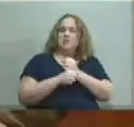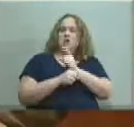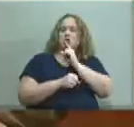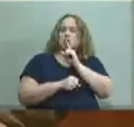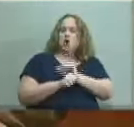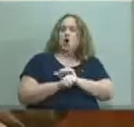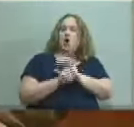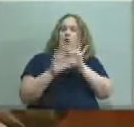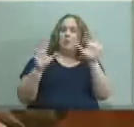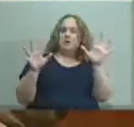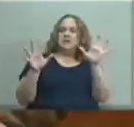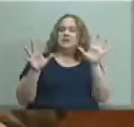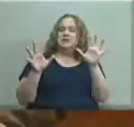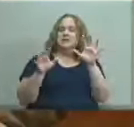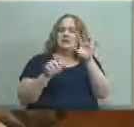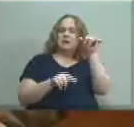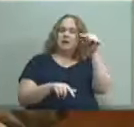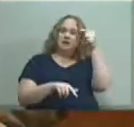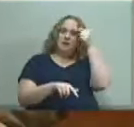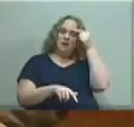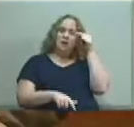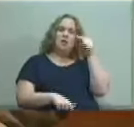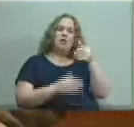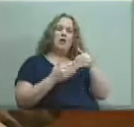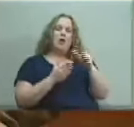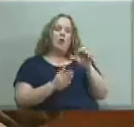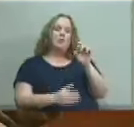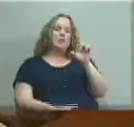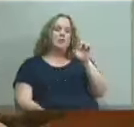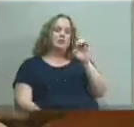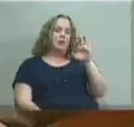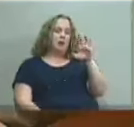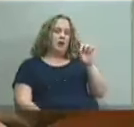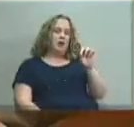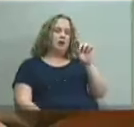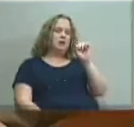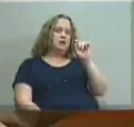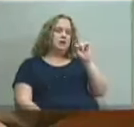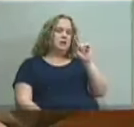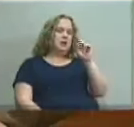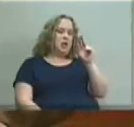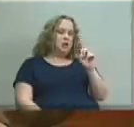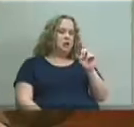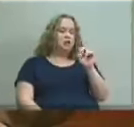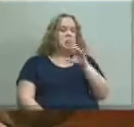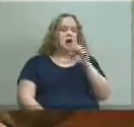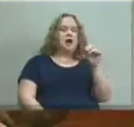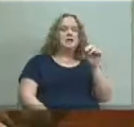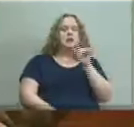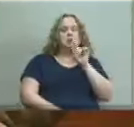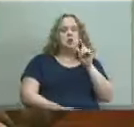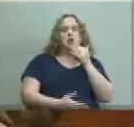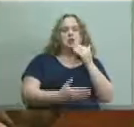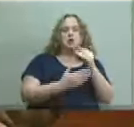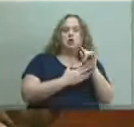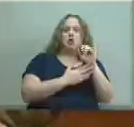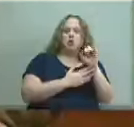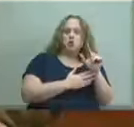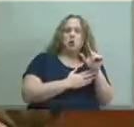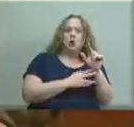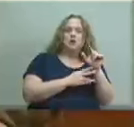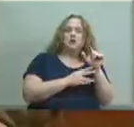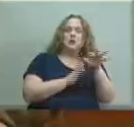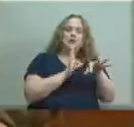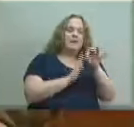transparency in government the open record statutes are a perfect tool for exposing to public view what might otherwise remain hidden or secret